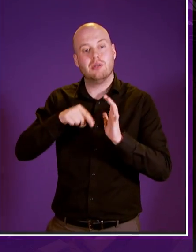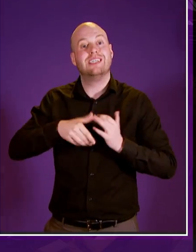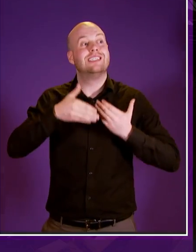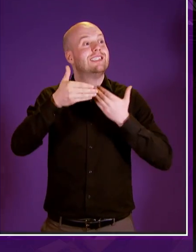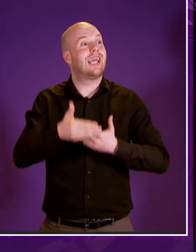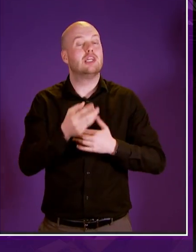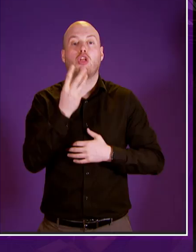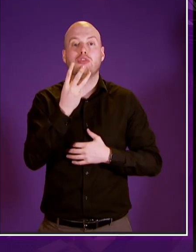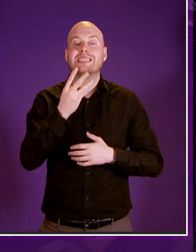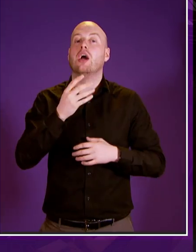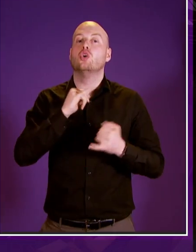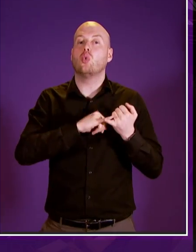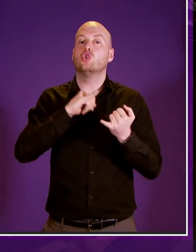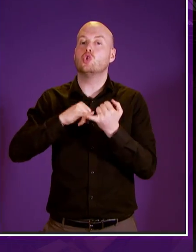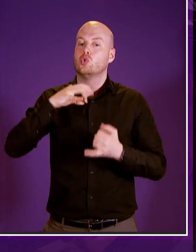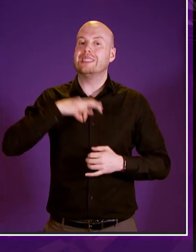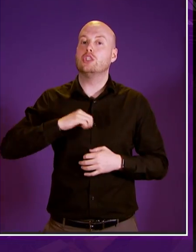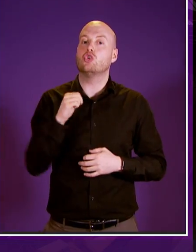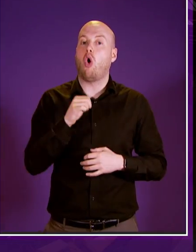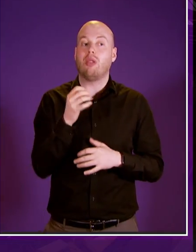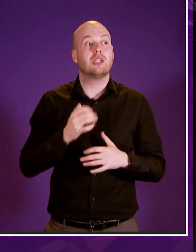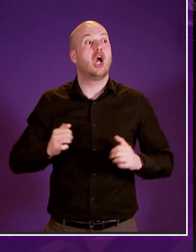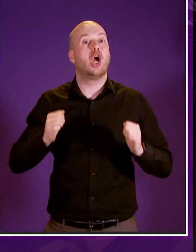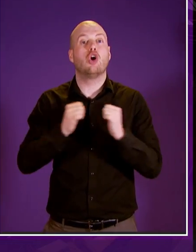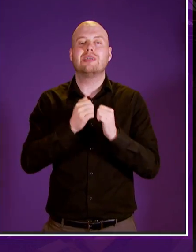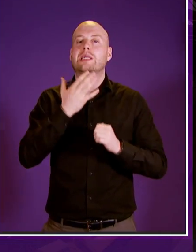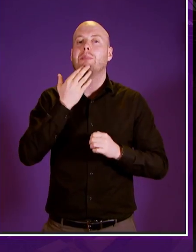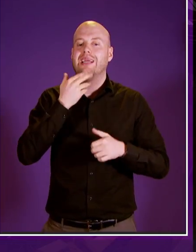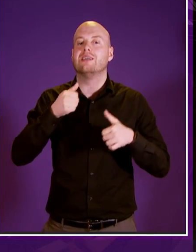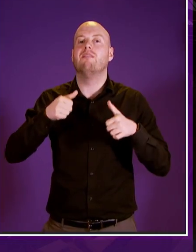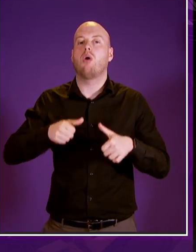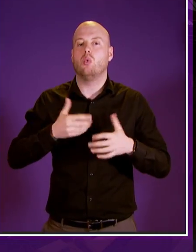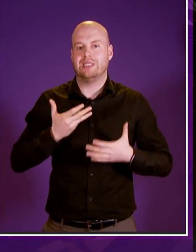the social security scotland bill be agreed members should cast their votes now